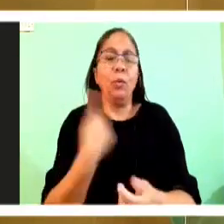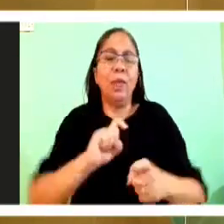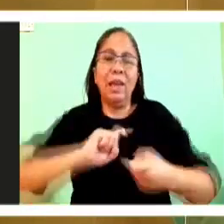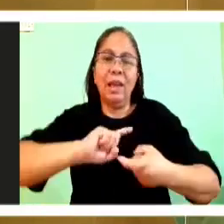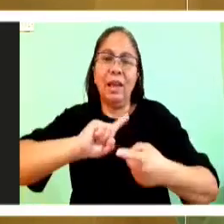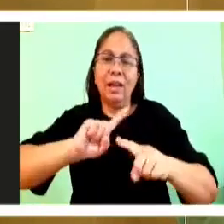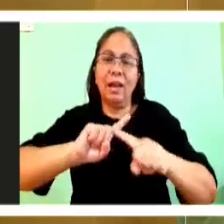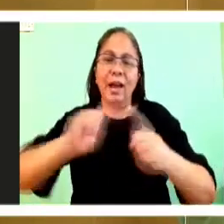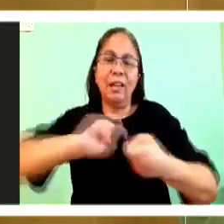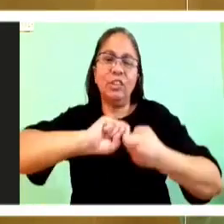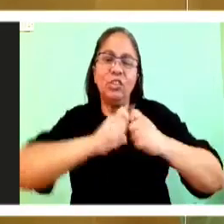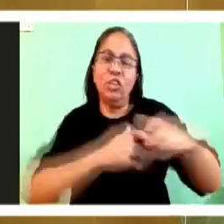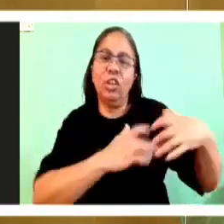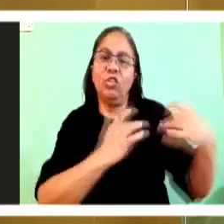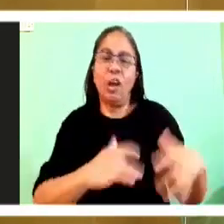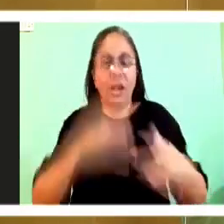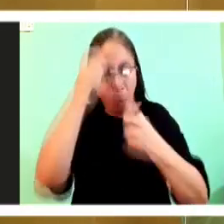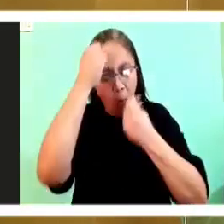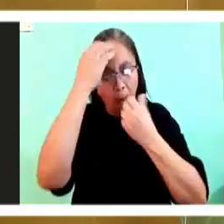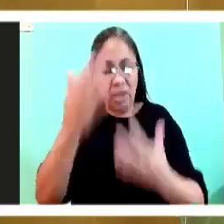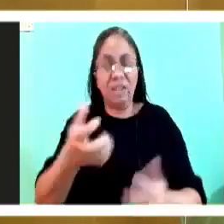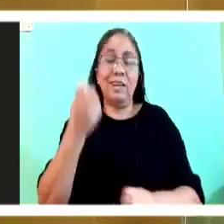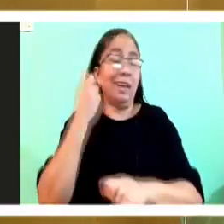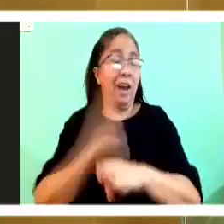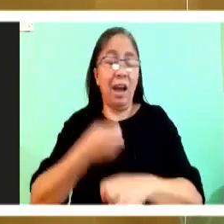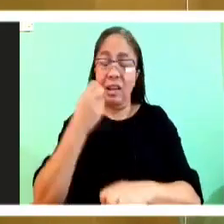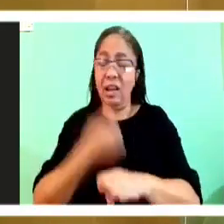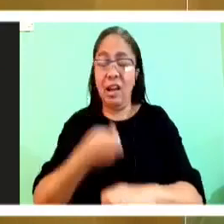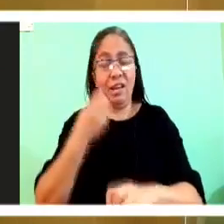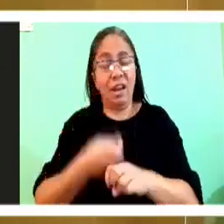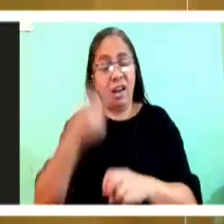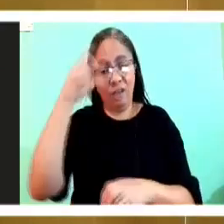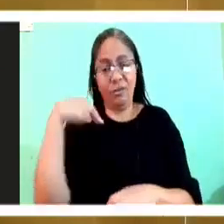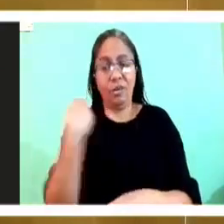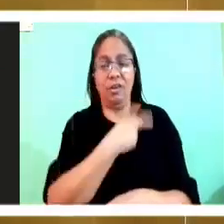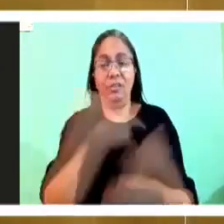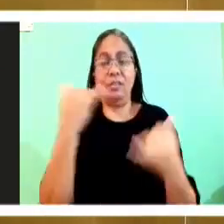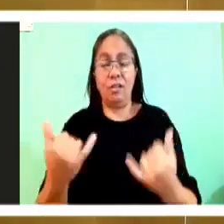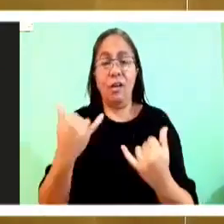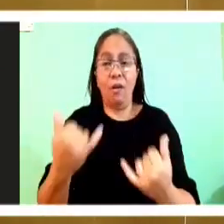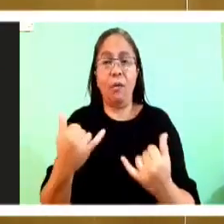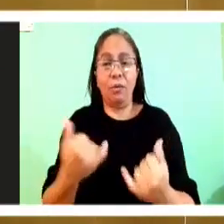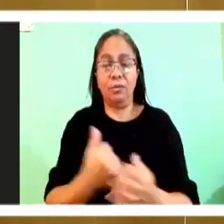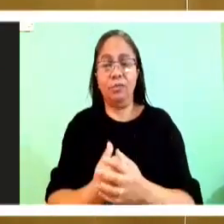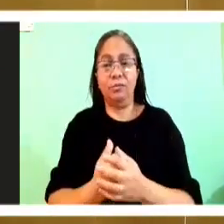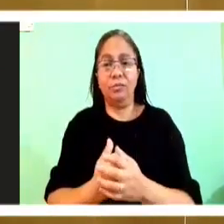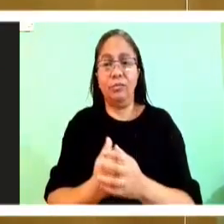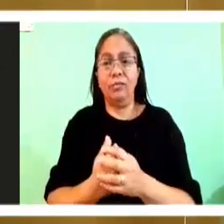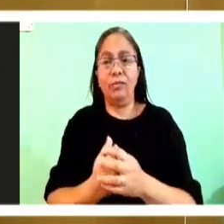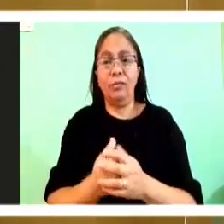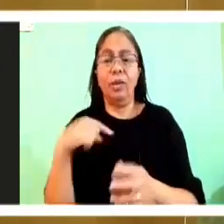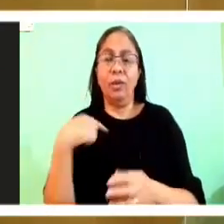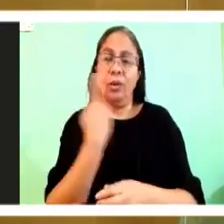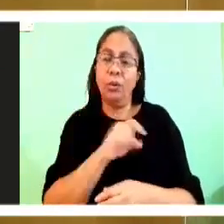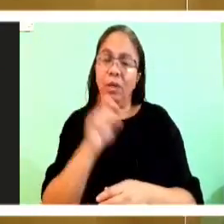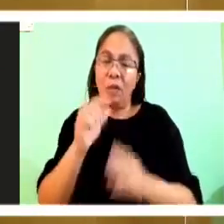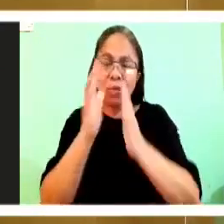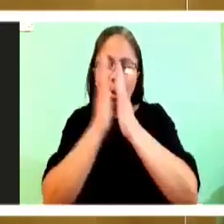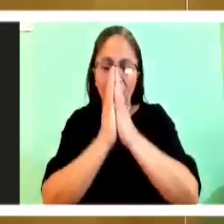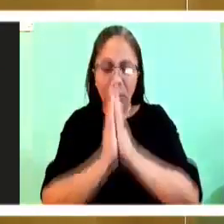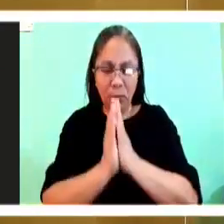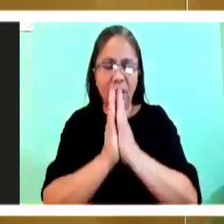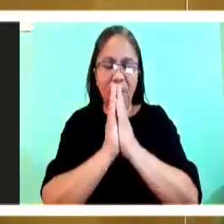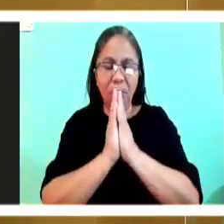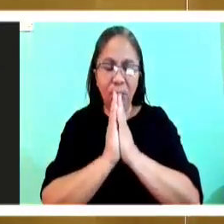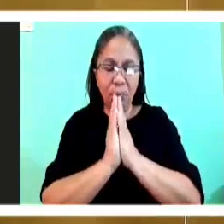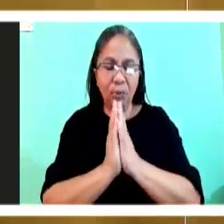prayer really brings us to this place of bending our heart to the will of God. That's the whole